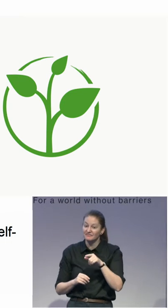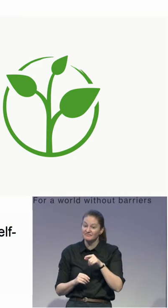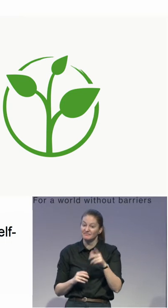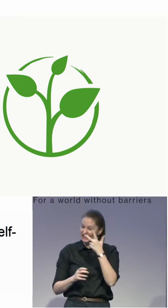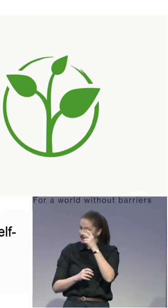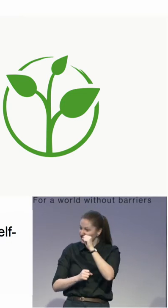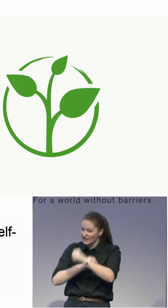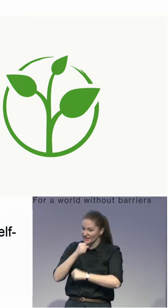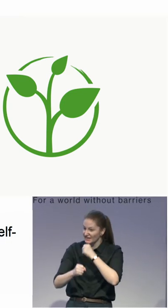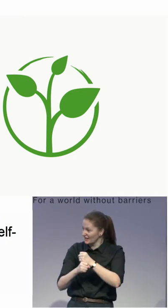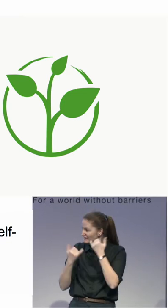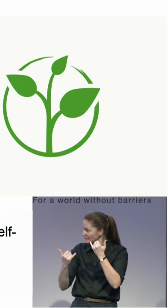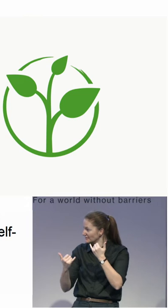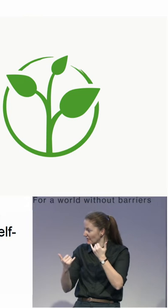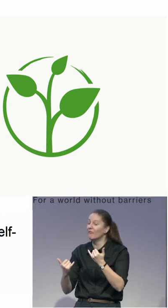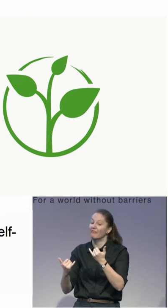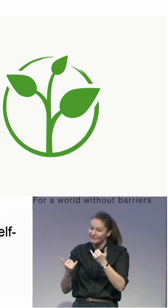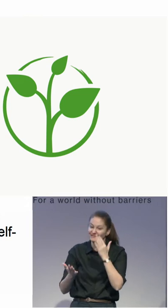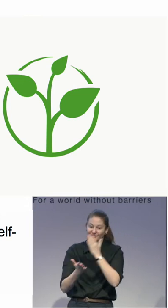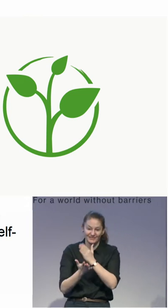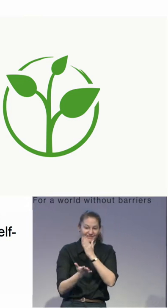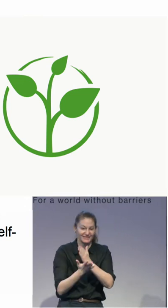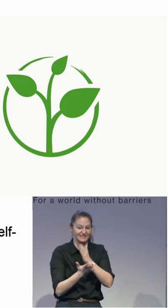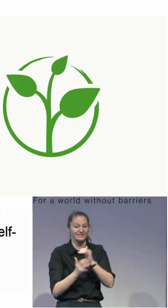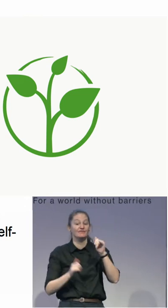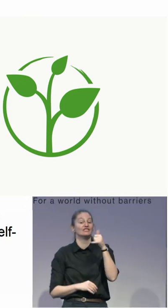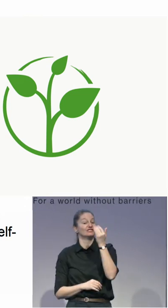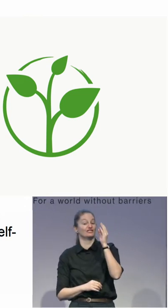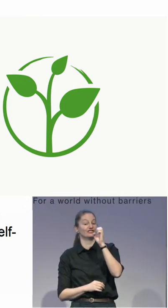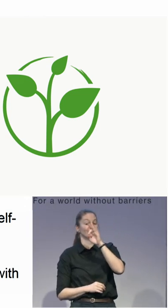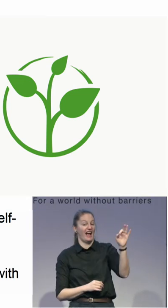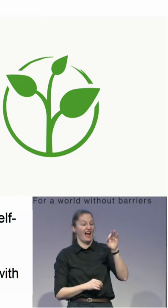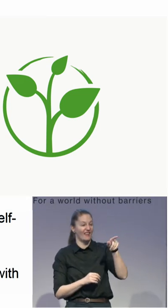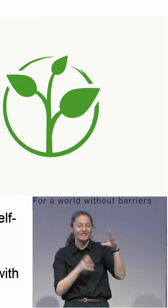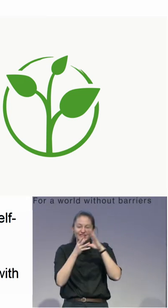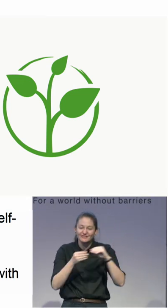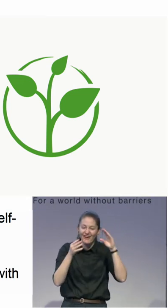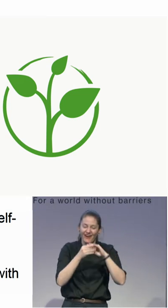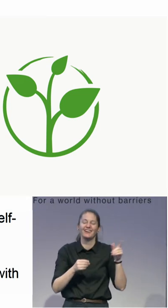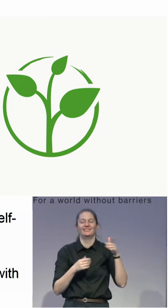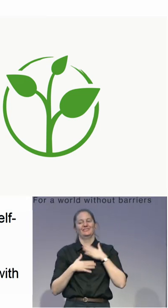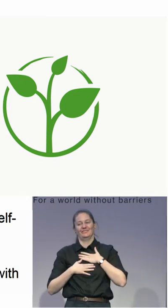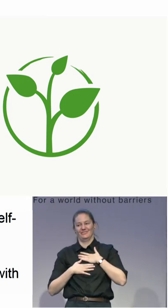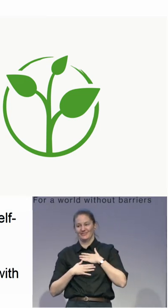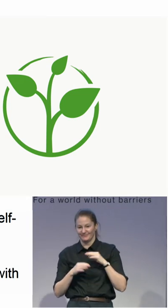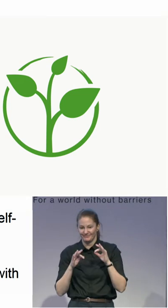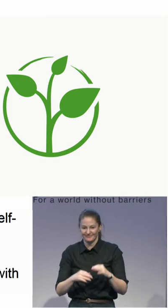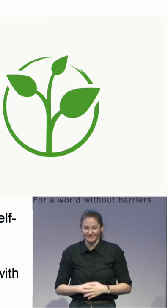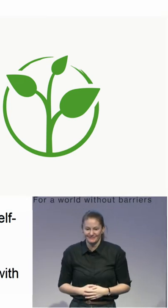with Jeff's story. So thank you very much for sharing. Petra, are you ready to draw the next picture?